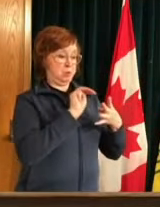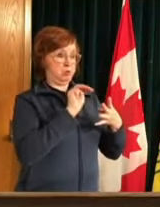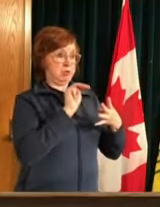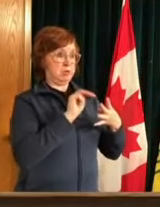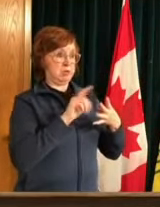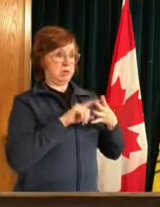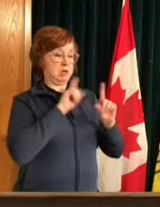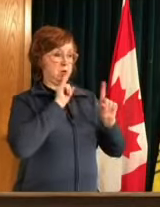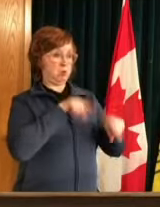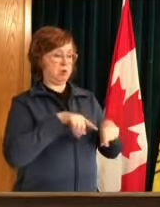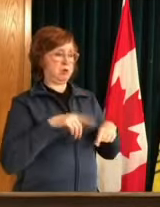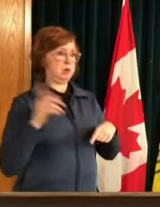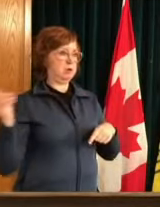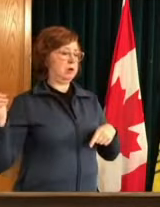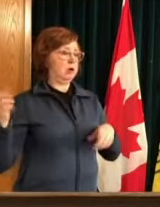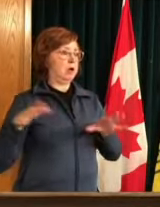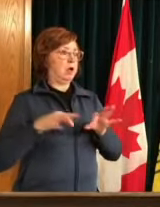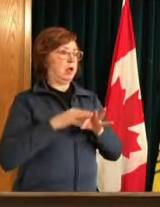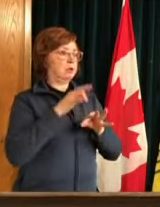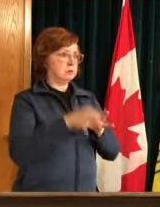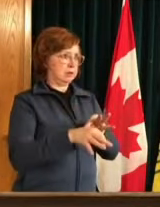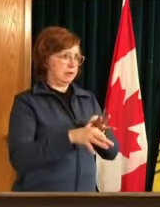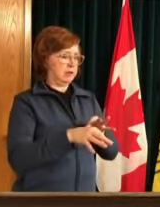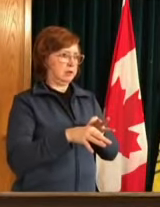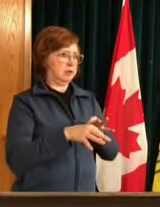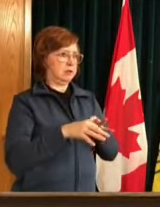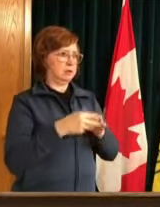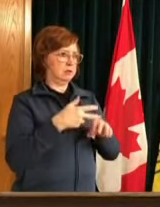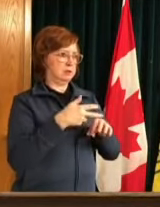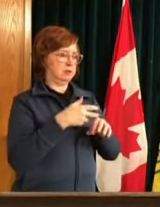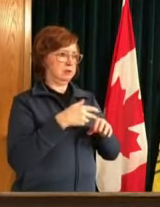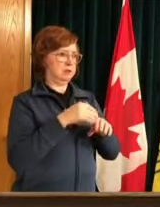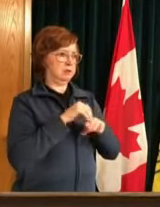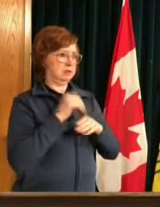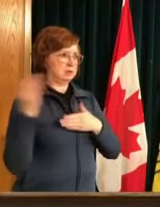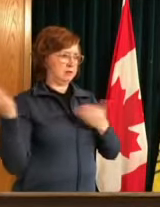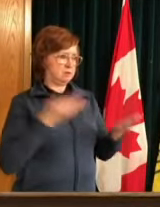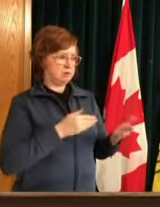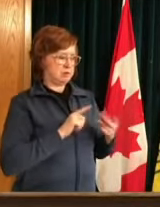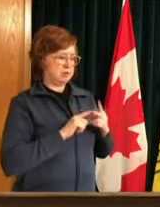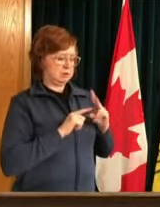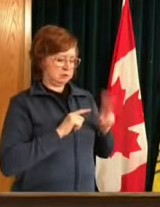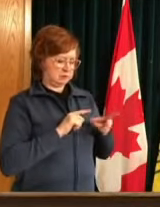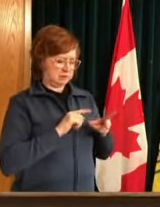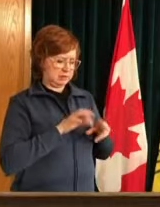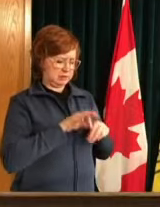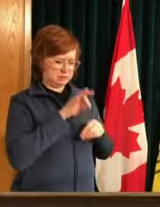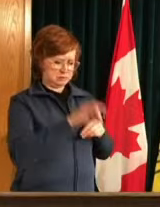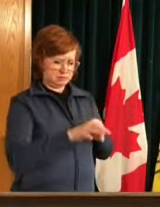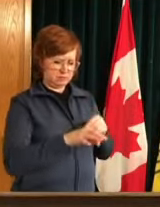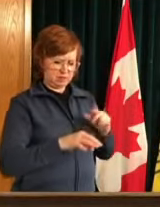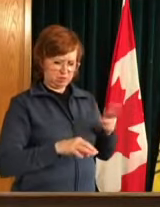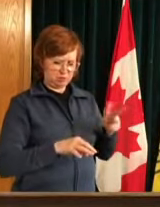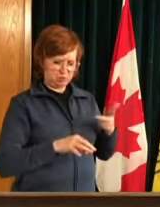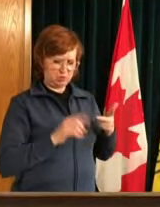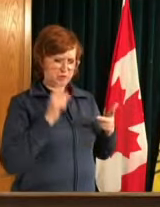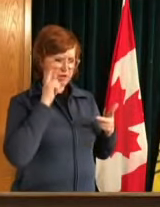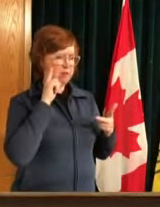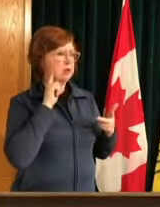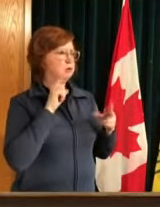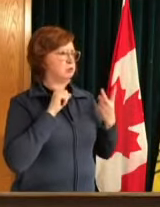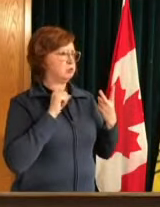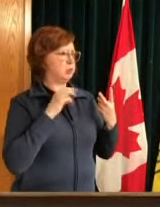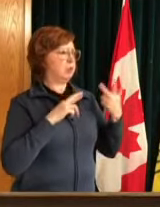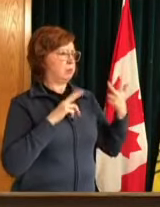at least once at least twice and and possibly even a third time if i'm not certain on the third delay we've had a number of